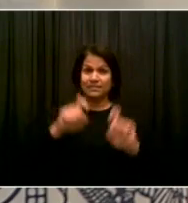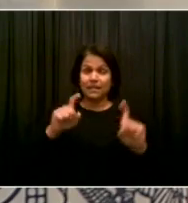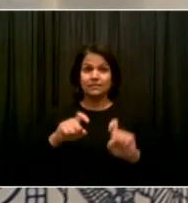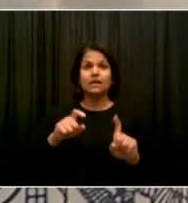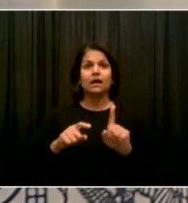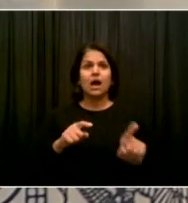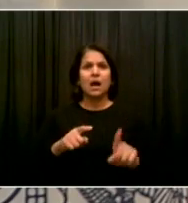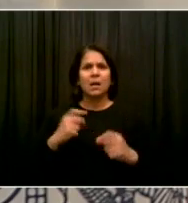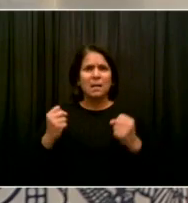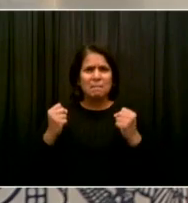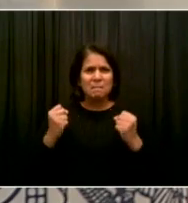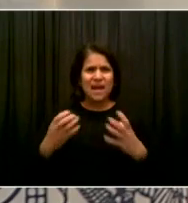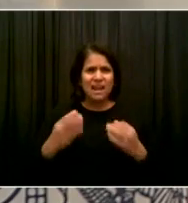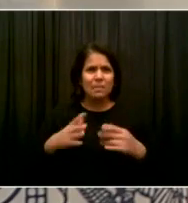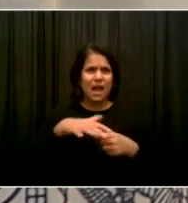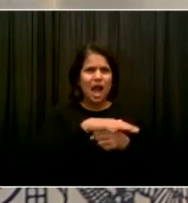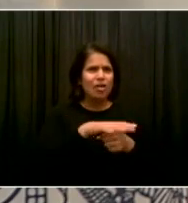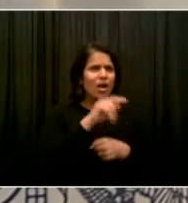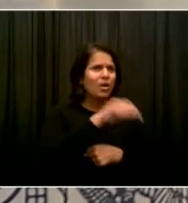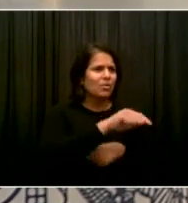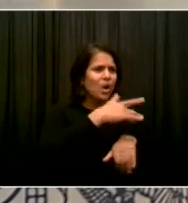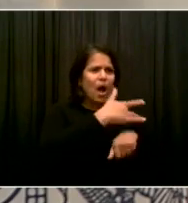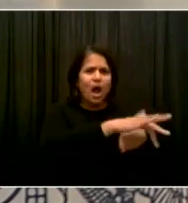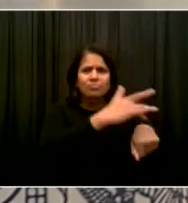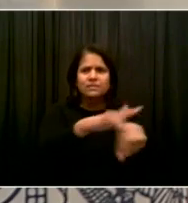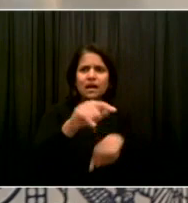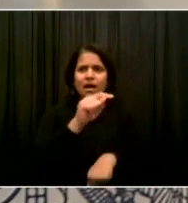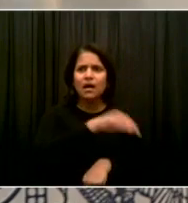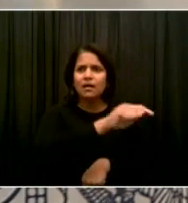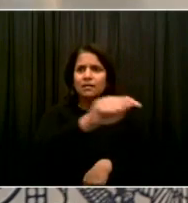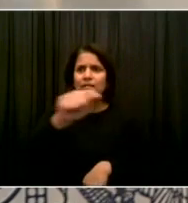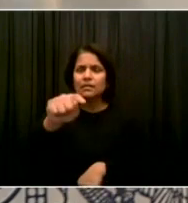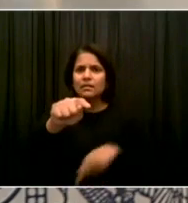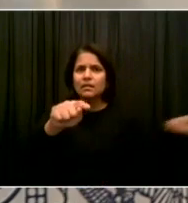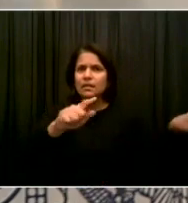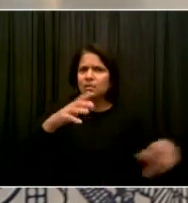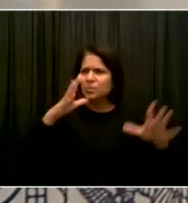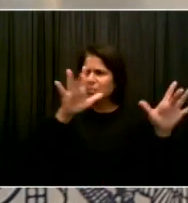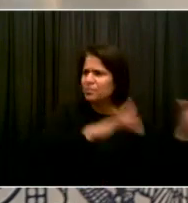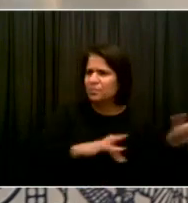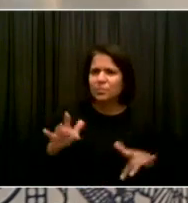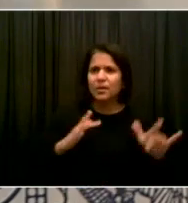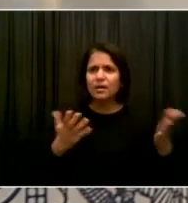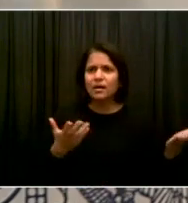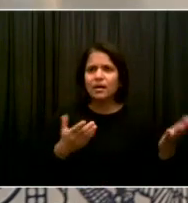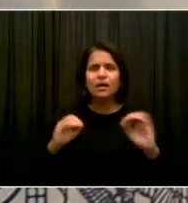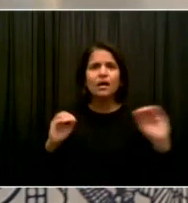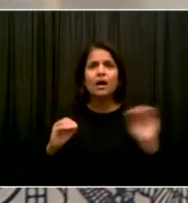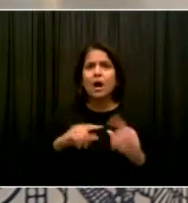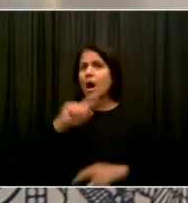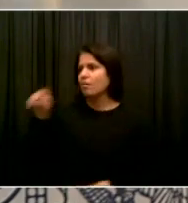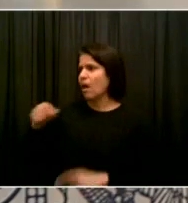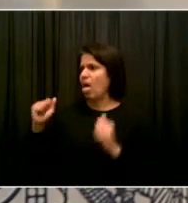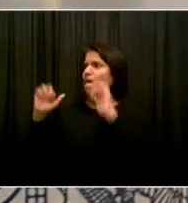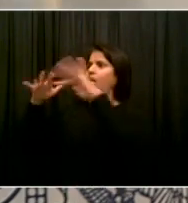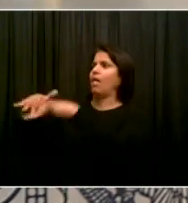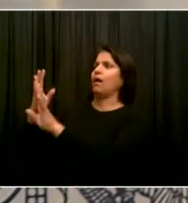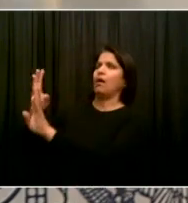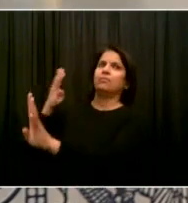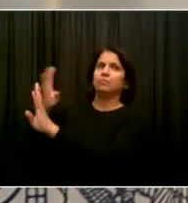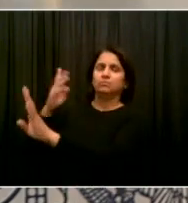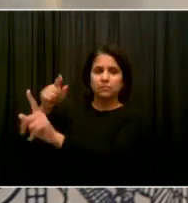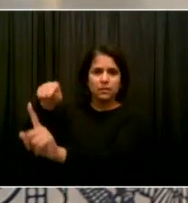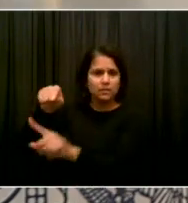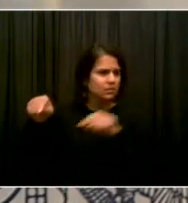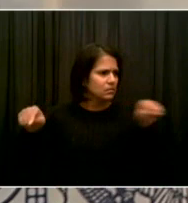across the city. Did your office or the health department make a conscious decision last month to scale